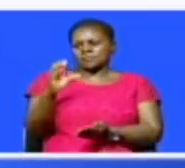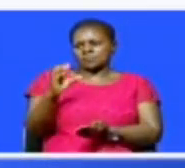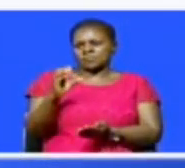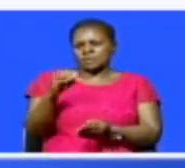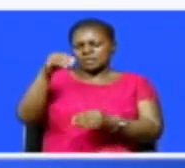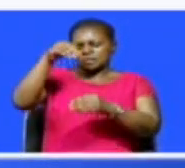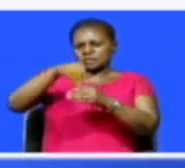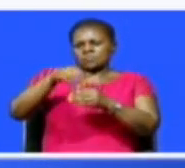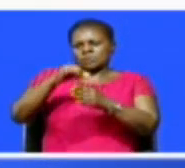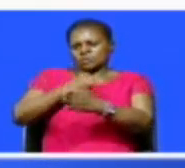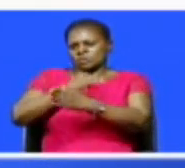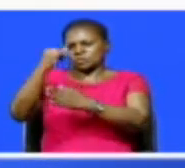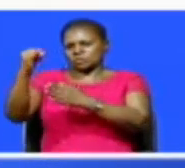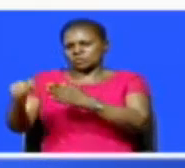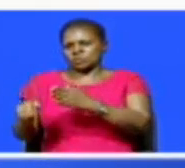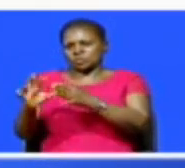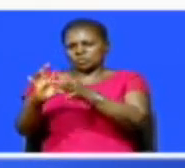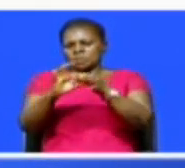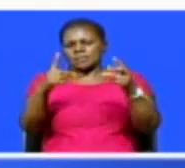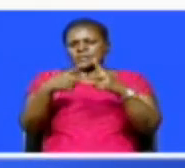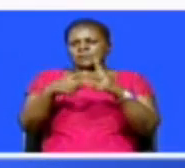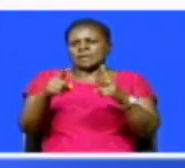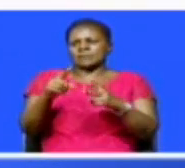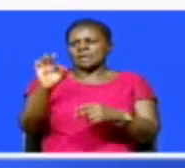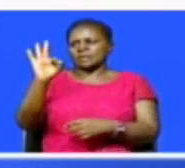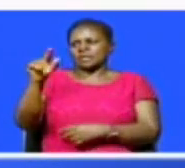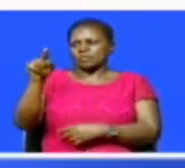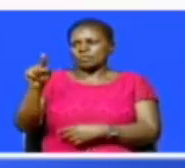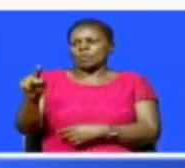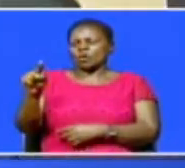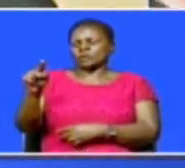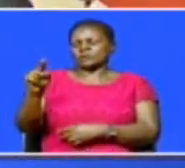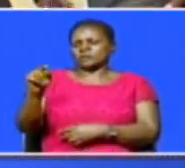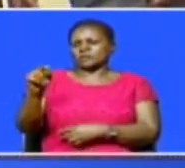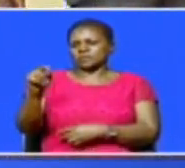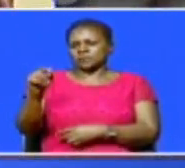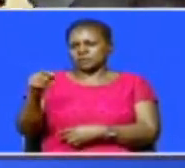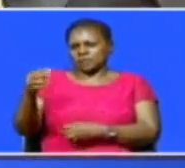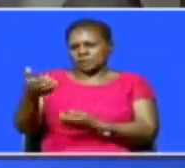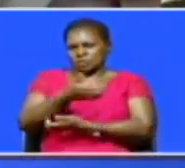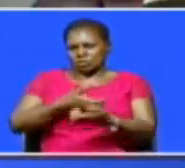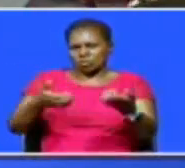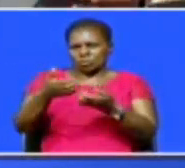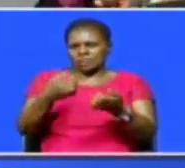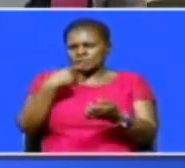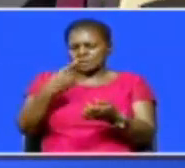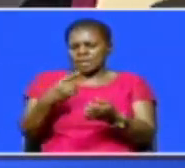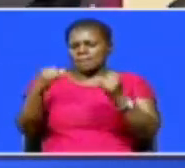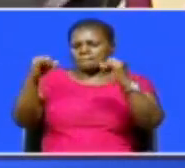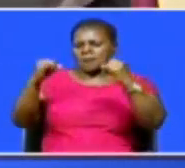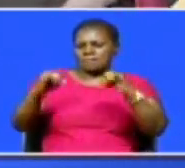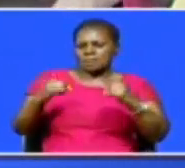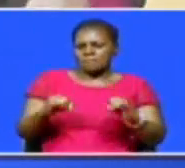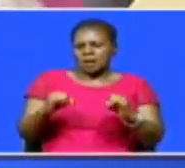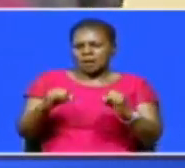the Kenya Deposit Insurance Corporation has rolled out a three-point economic stimuli, first highlighting that the implementation